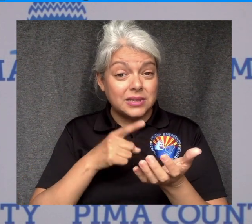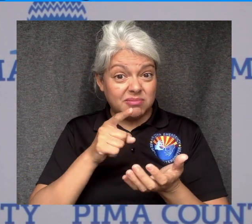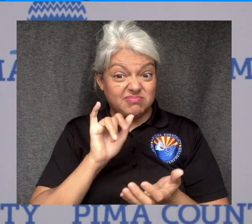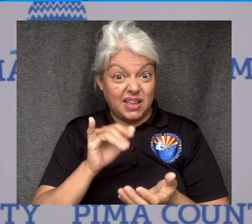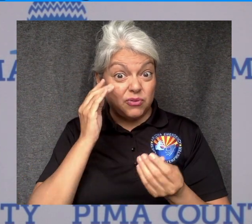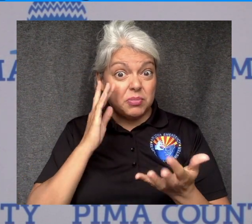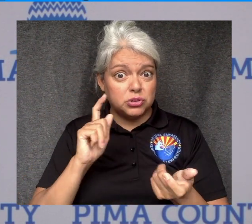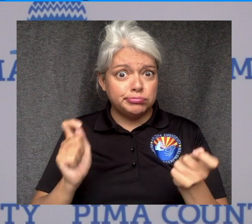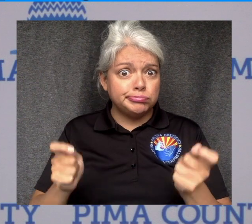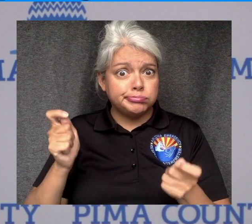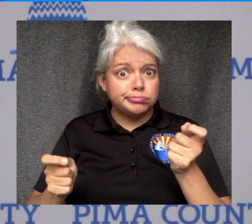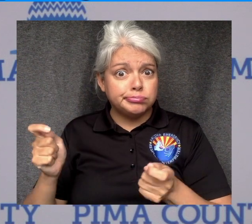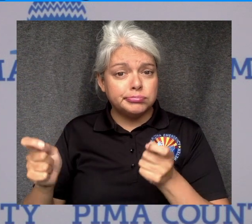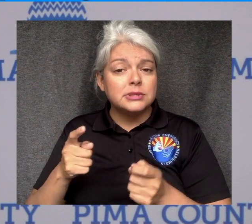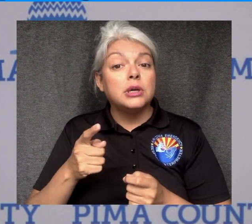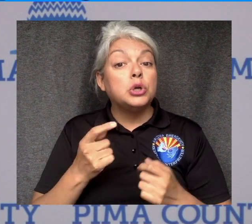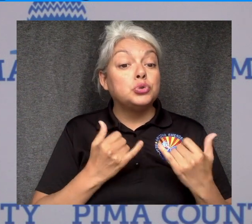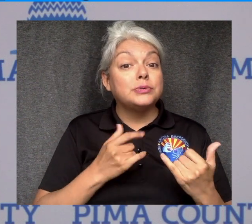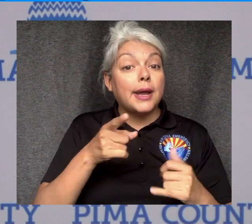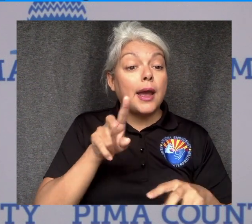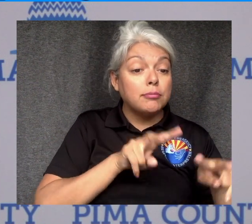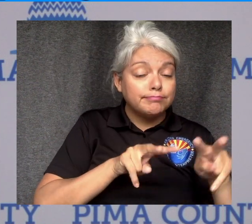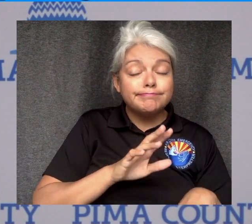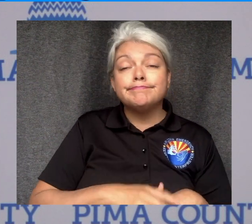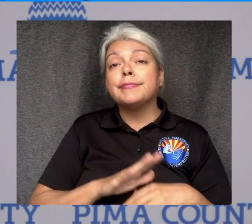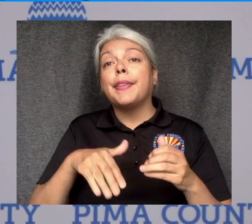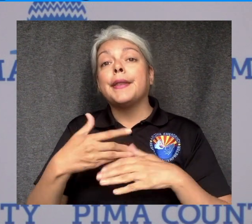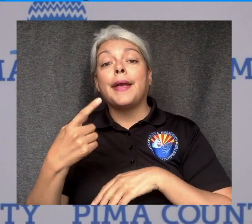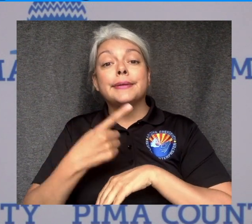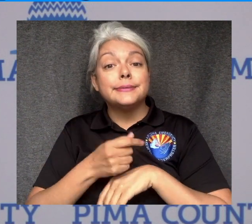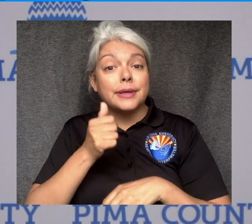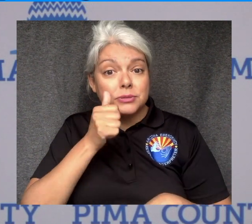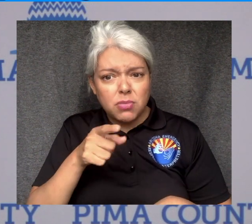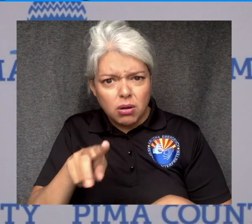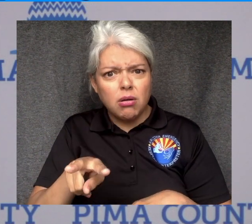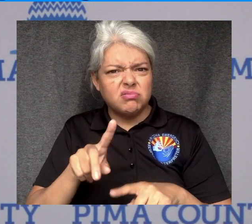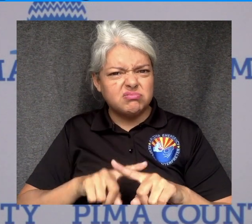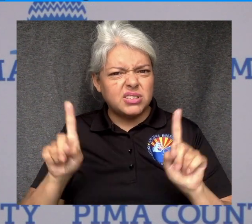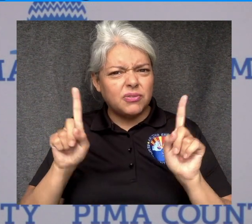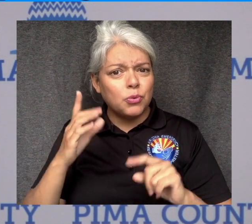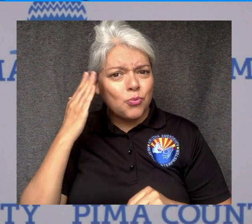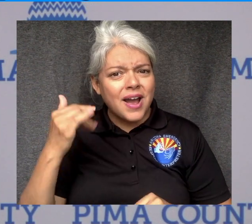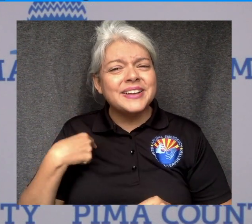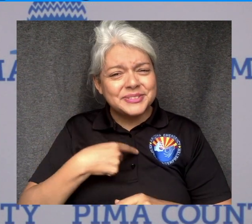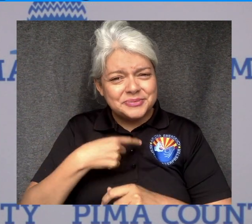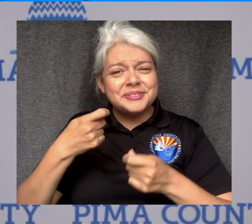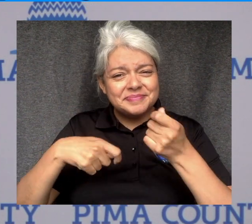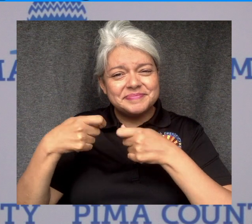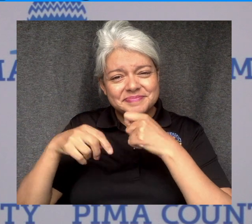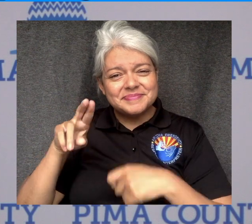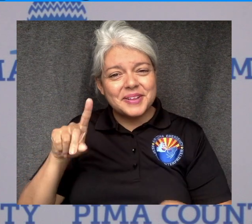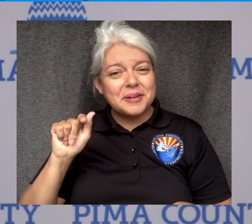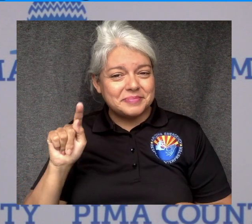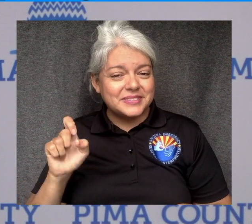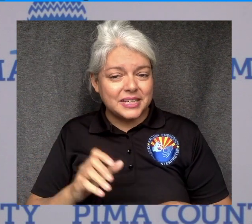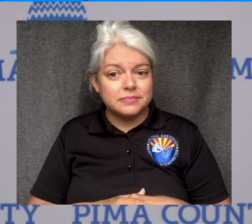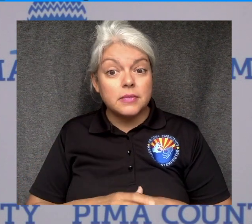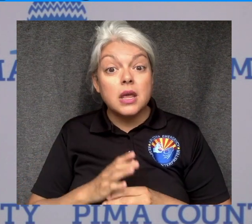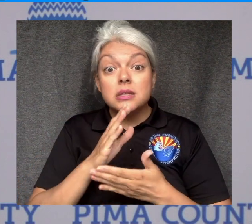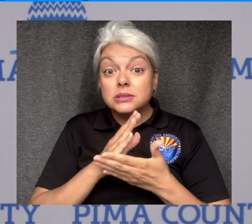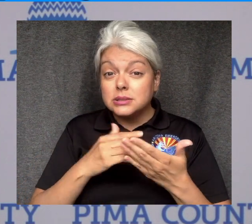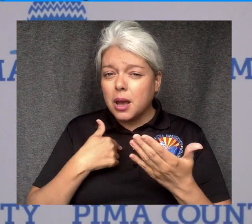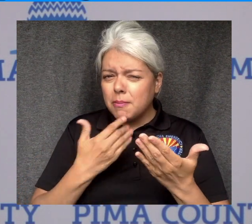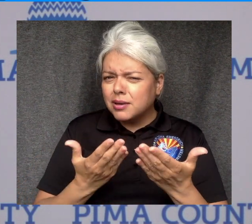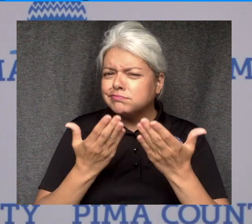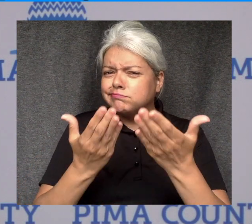what you see today may be different than what you see tomorrow. And the reason for that is updating the data. There's a few places I want you to pay